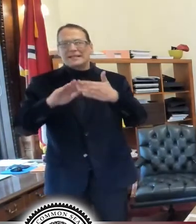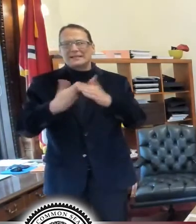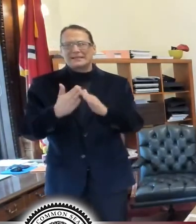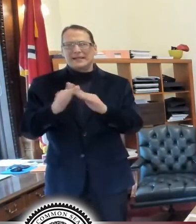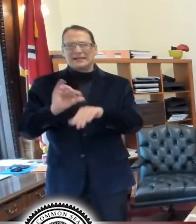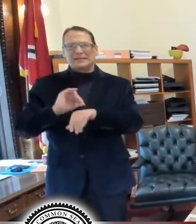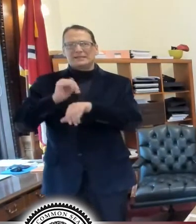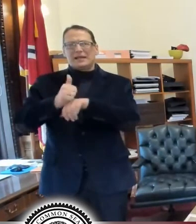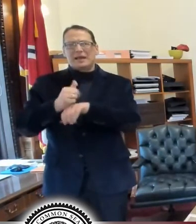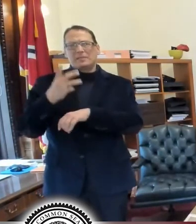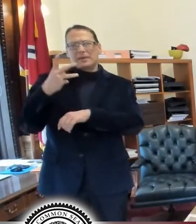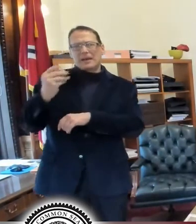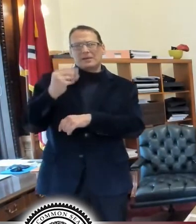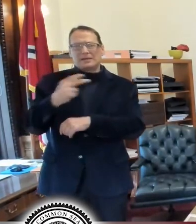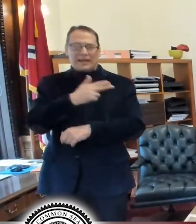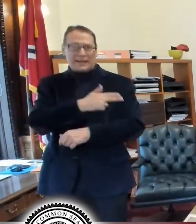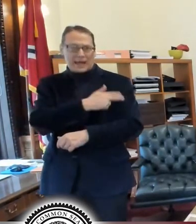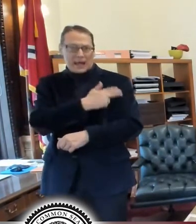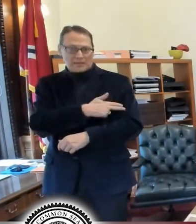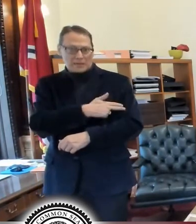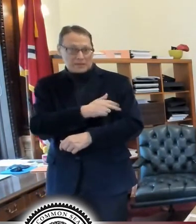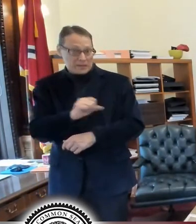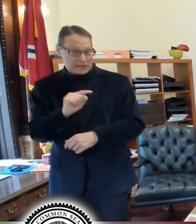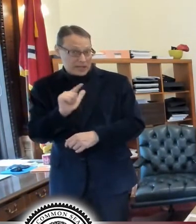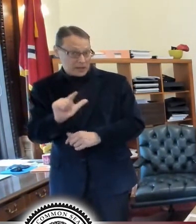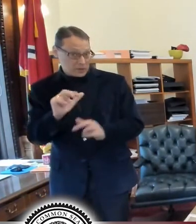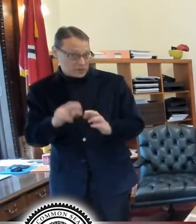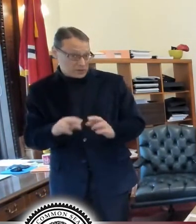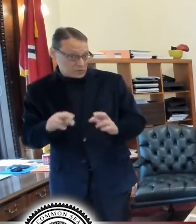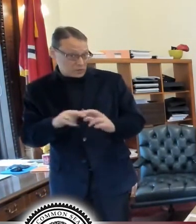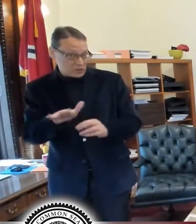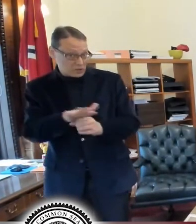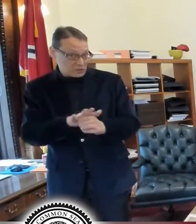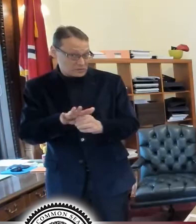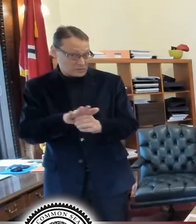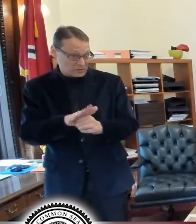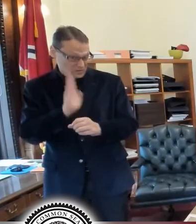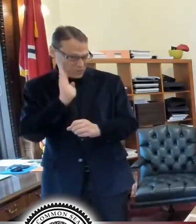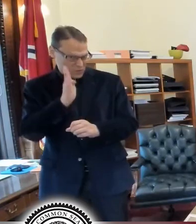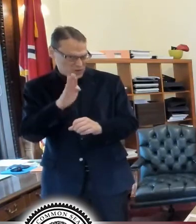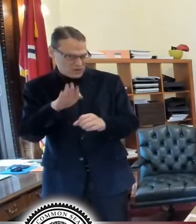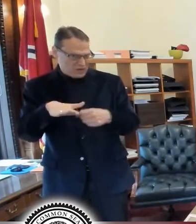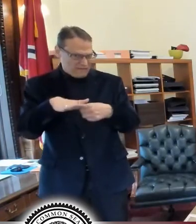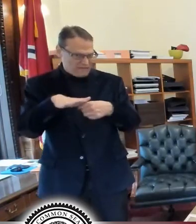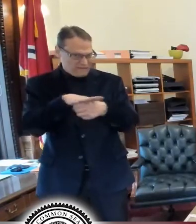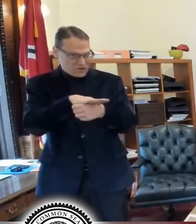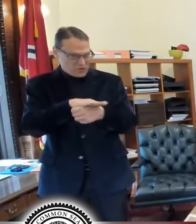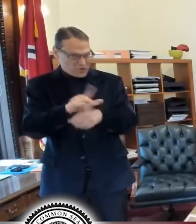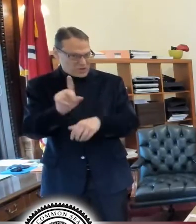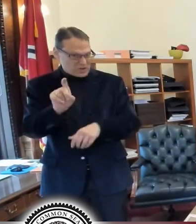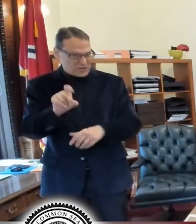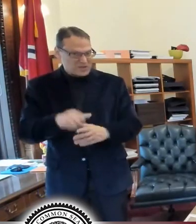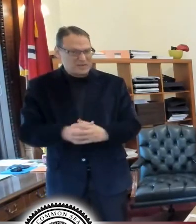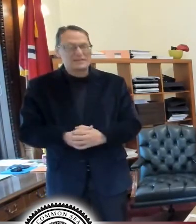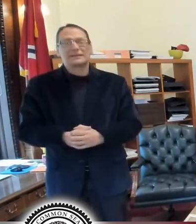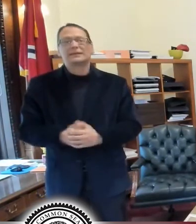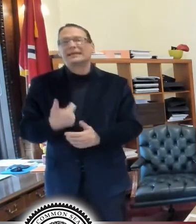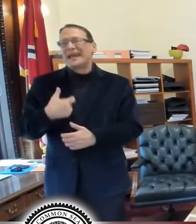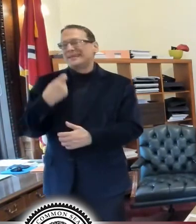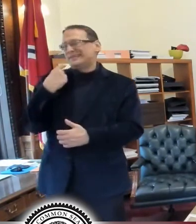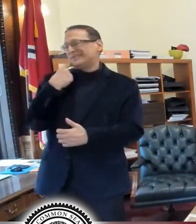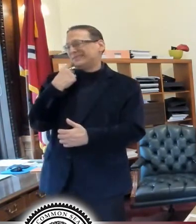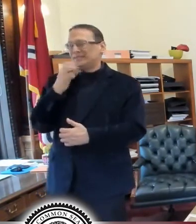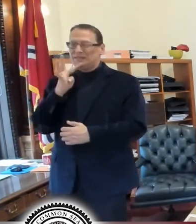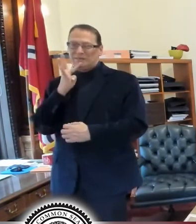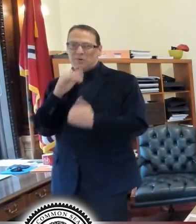hospitals. How close is the St. Louis region to being full with hospitalizations? So I just spoke with Dr.